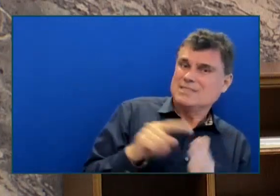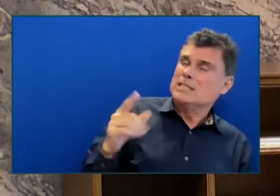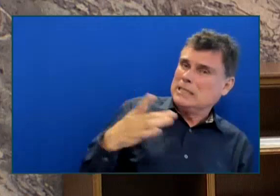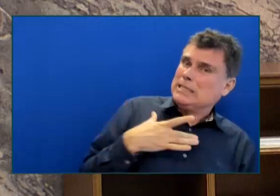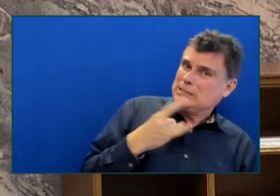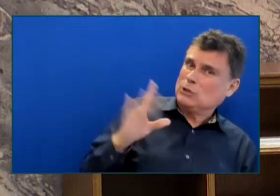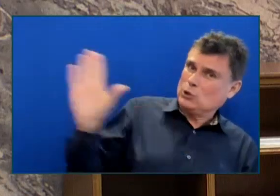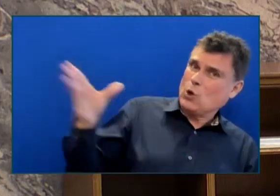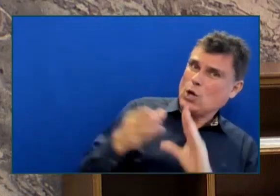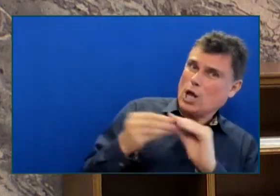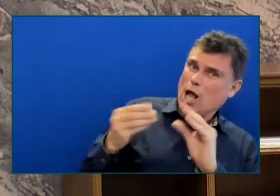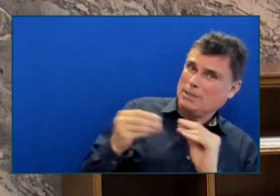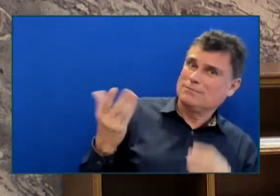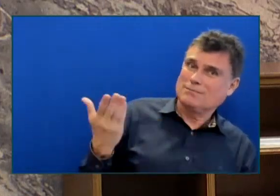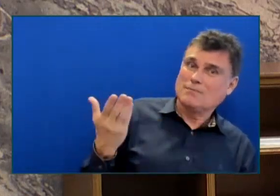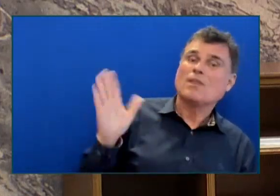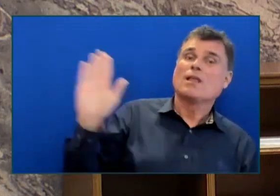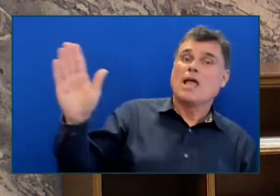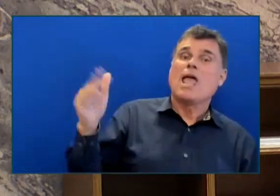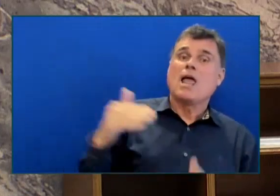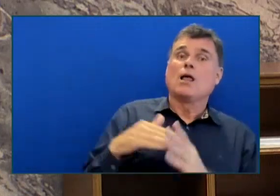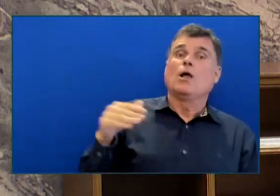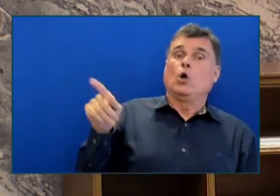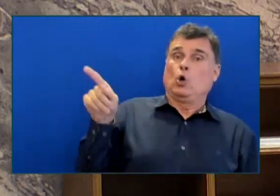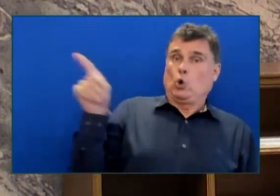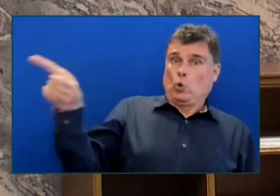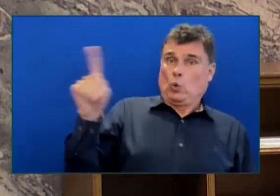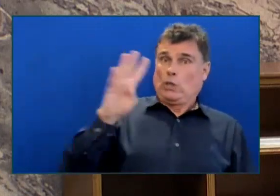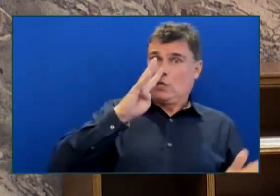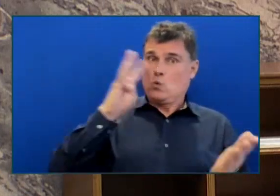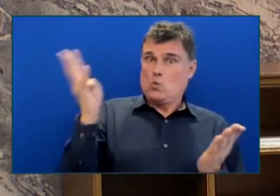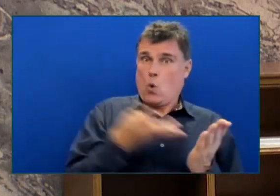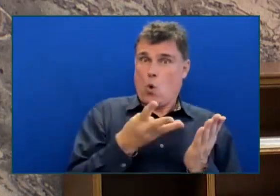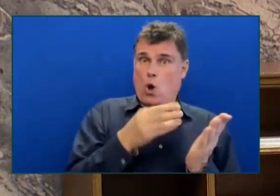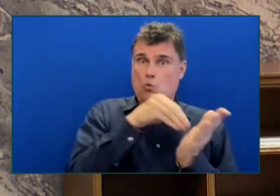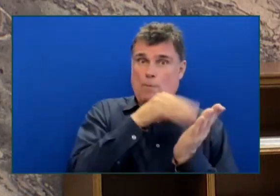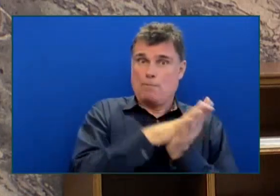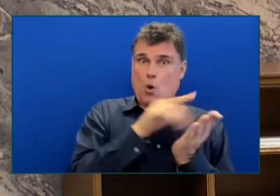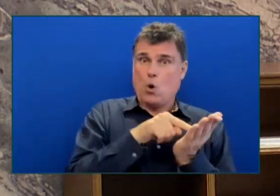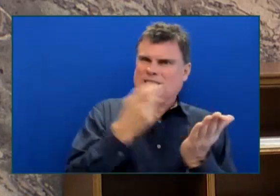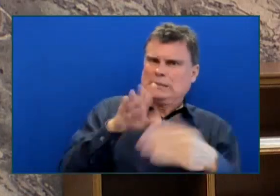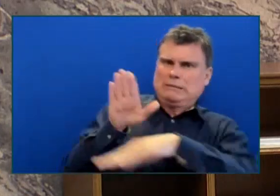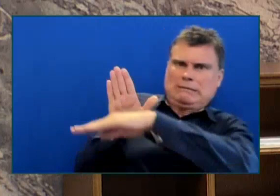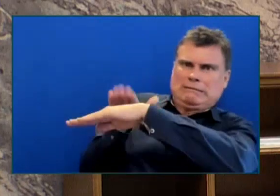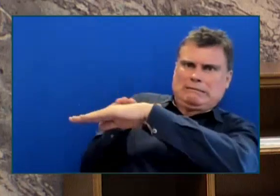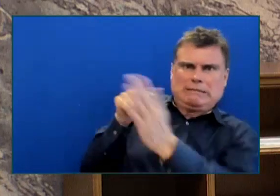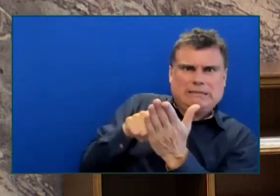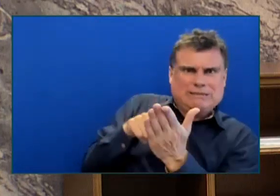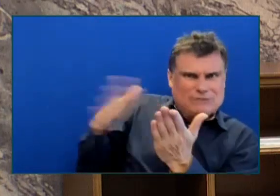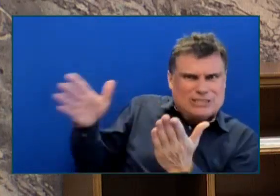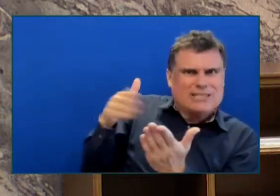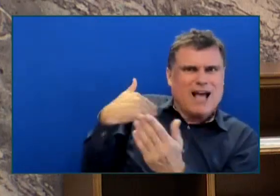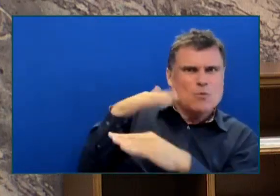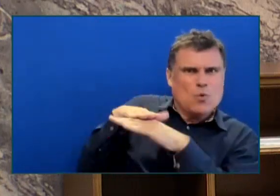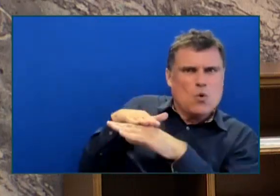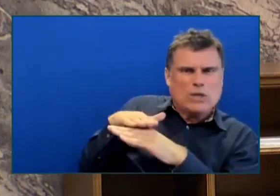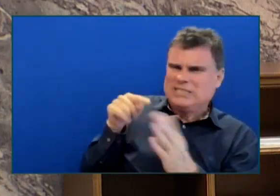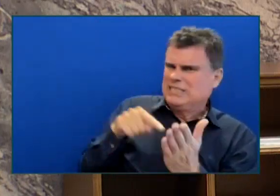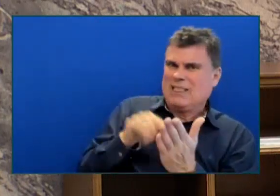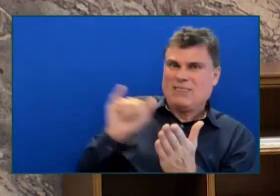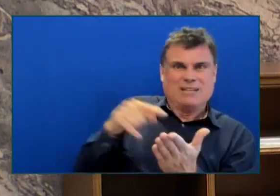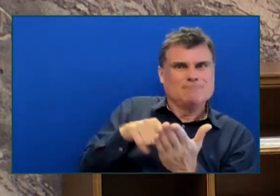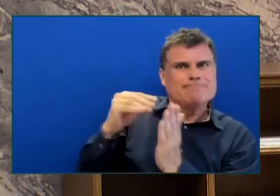2018 BDO audit that showed warning signs of financial mismanagement. Frankly, a report that